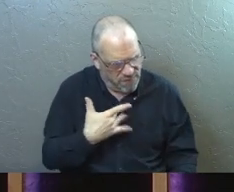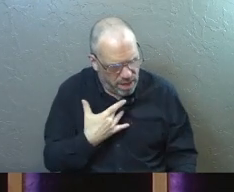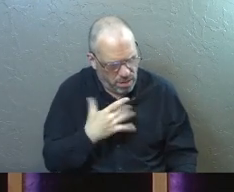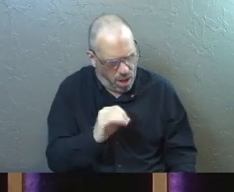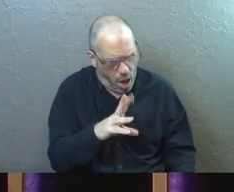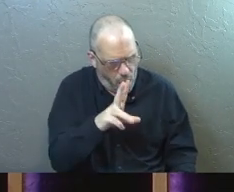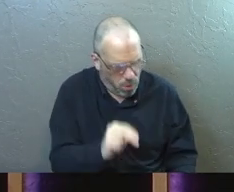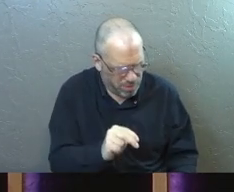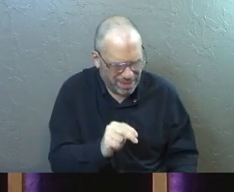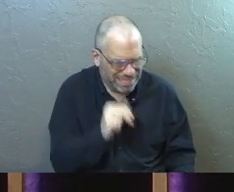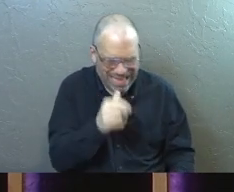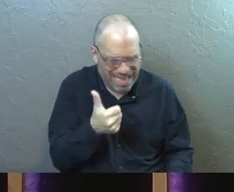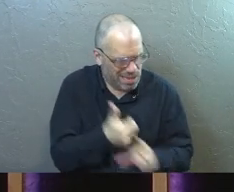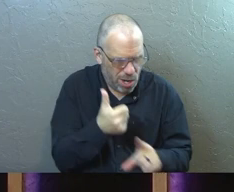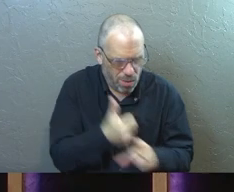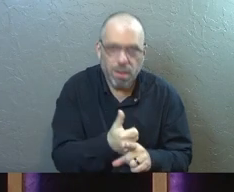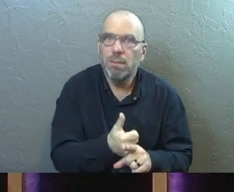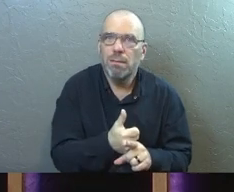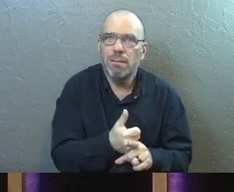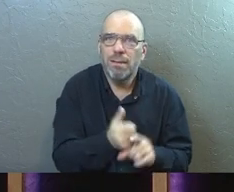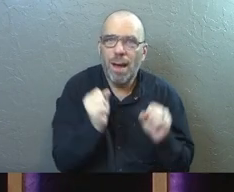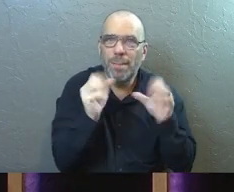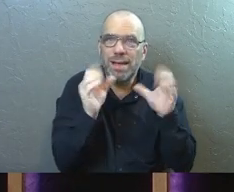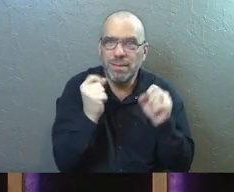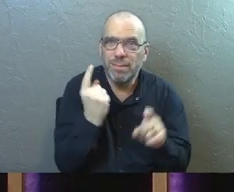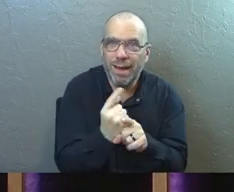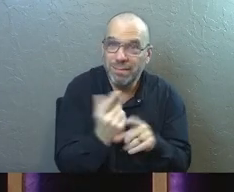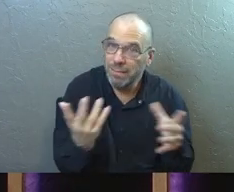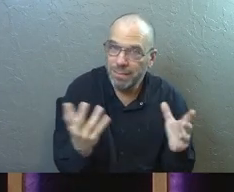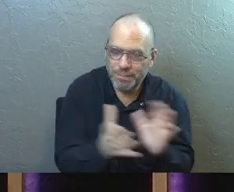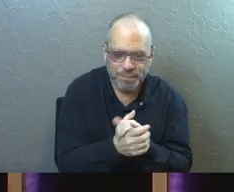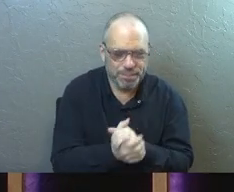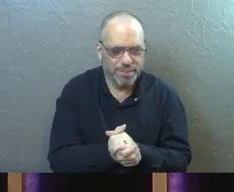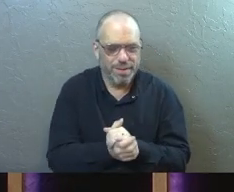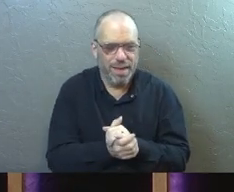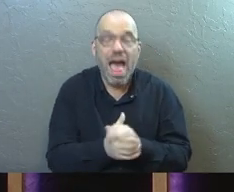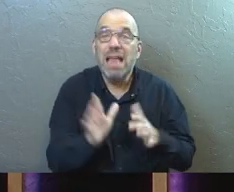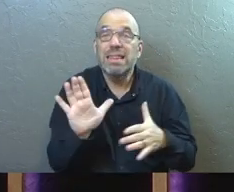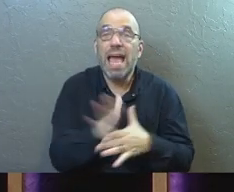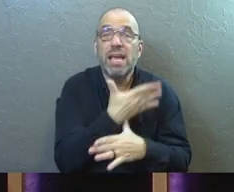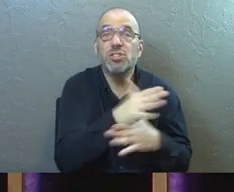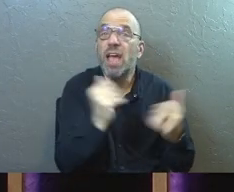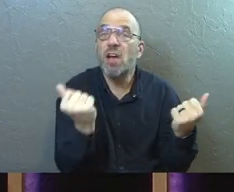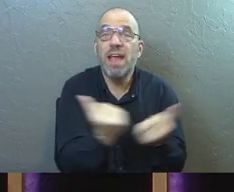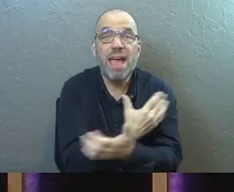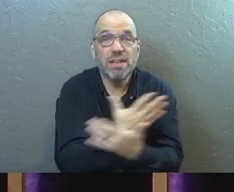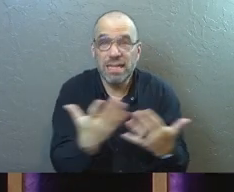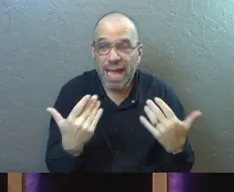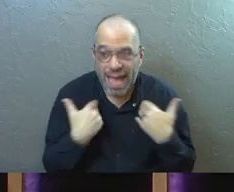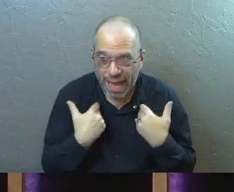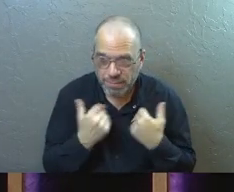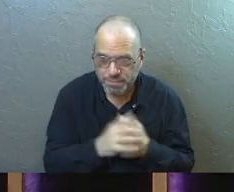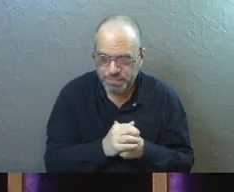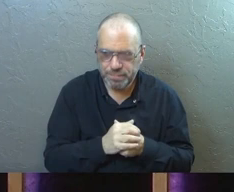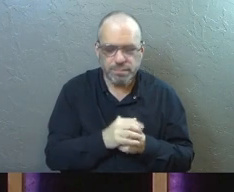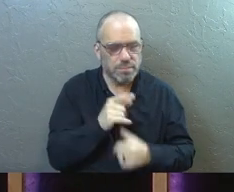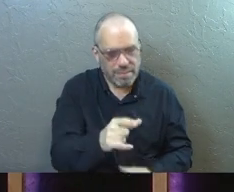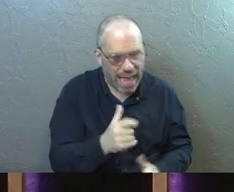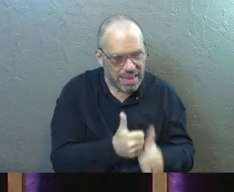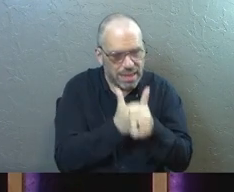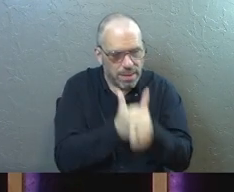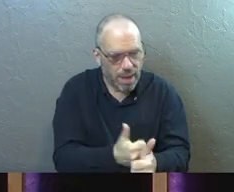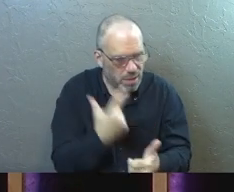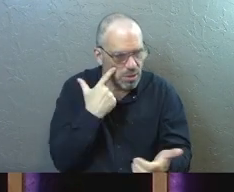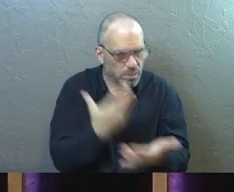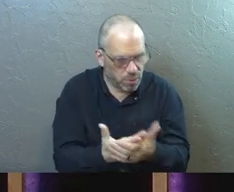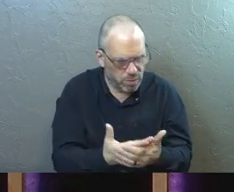they owned was not their own. Isn't that amazing? So they shared everything that they had and the apostles